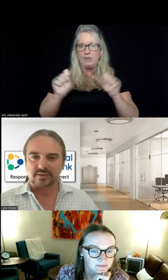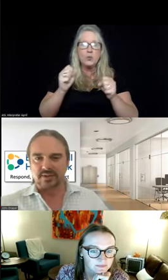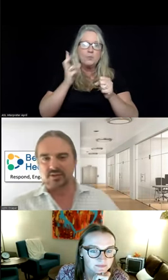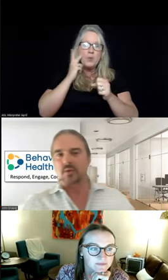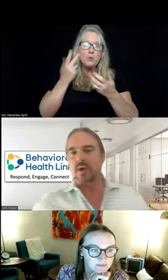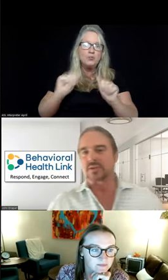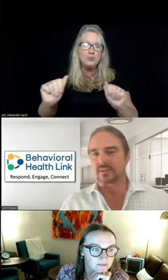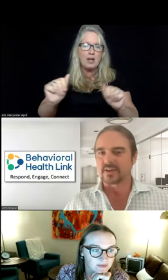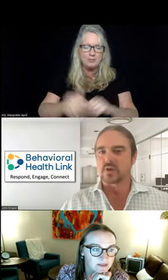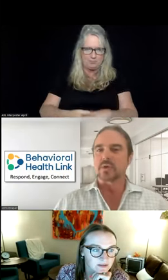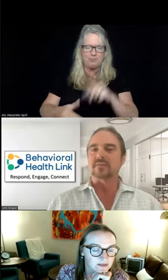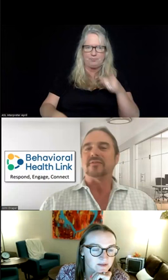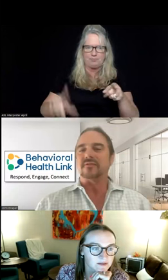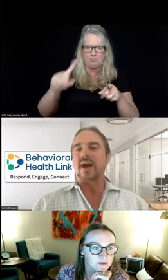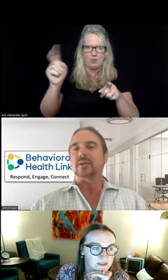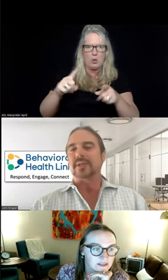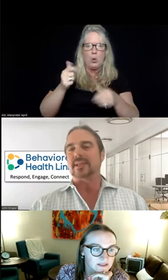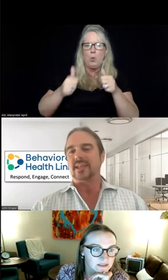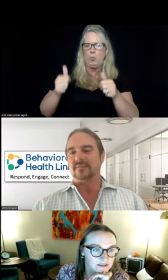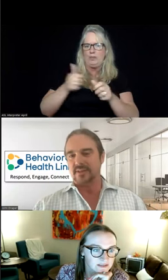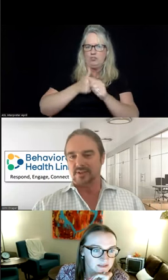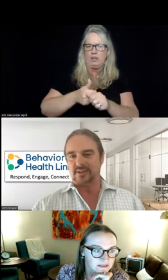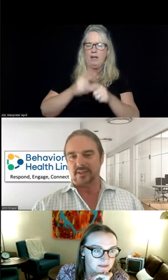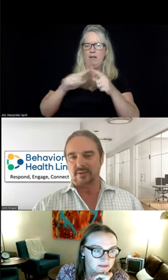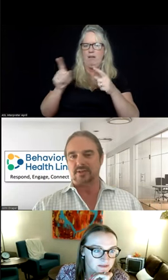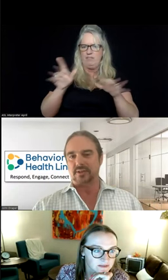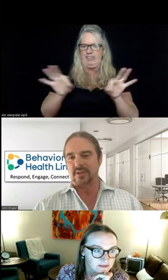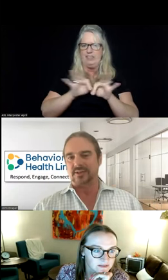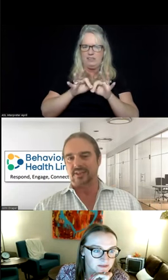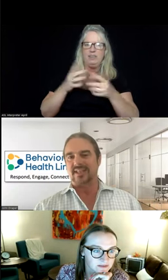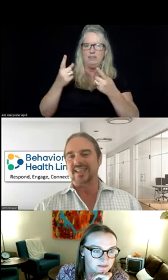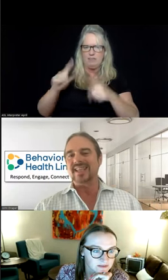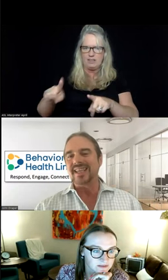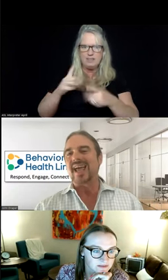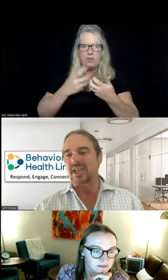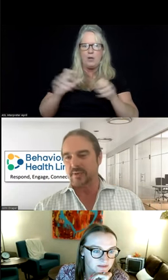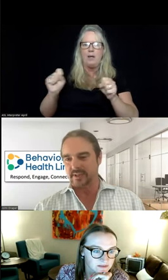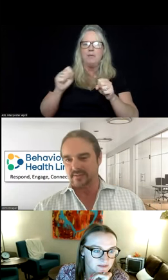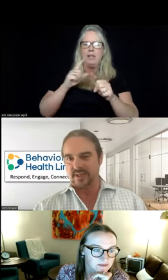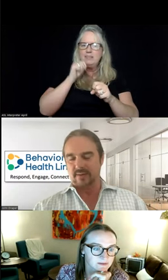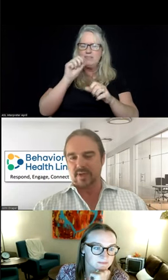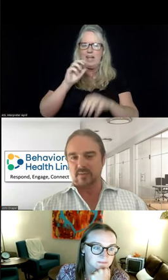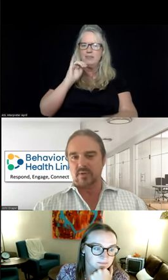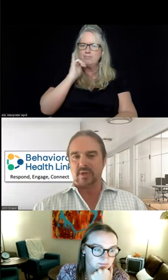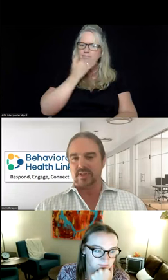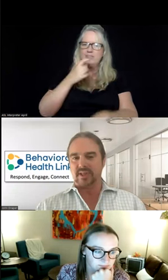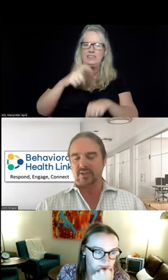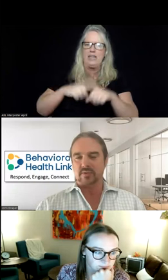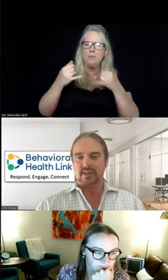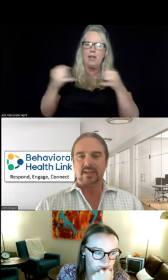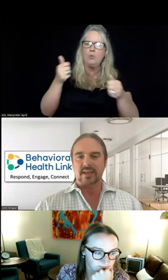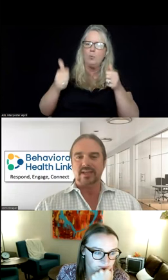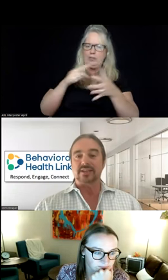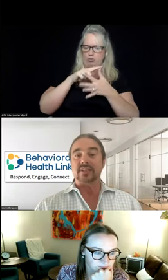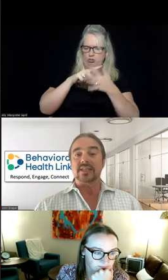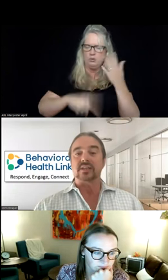can. So this is the question. Which of the following key events in the rescue has an inaccurate timeline? Which one of these things do